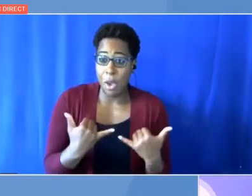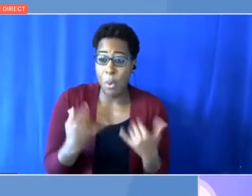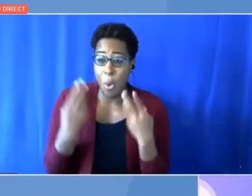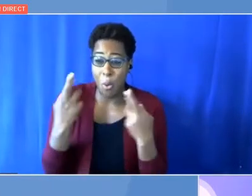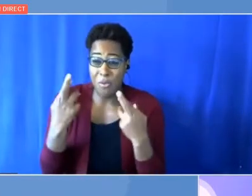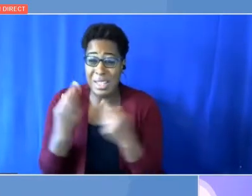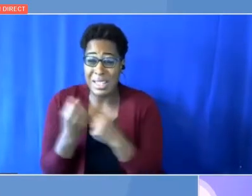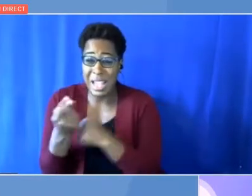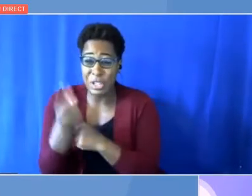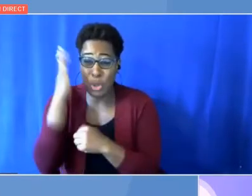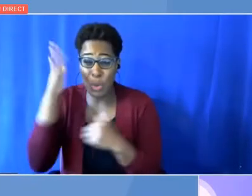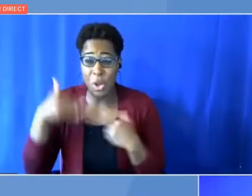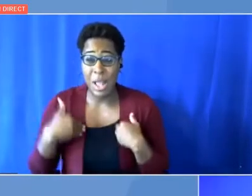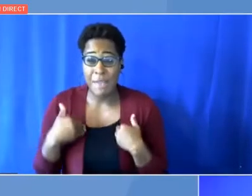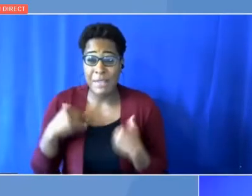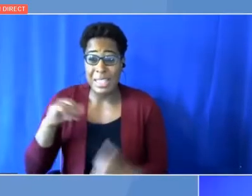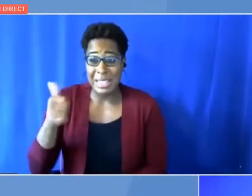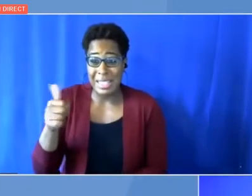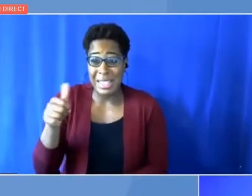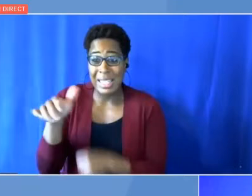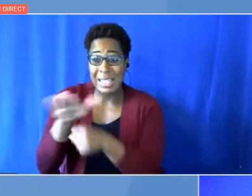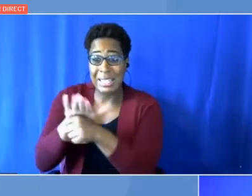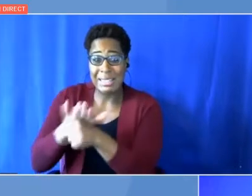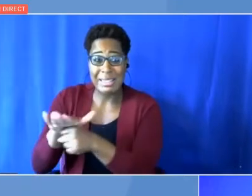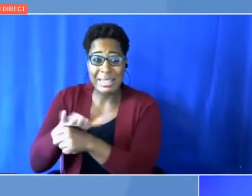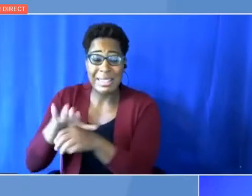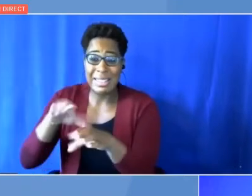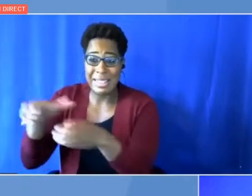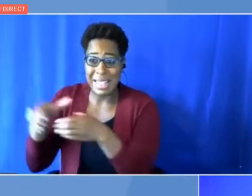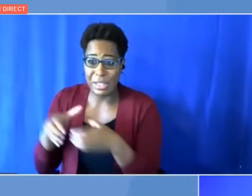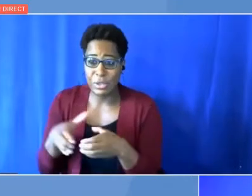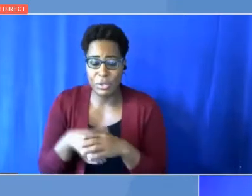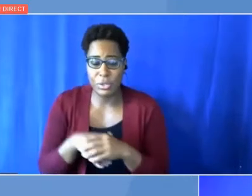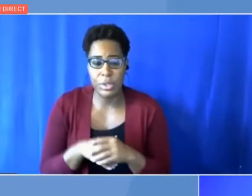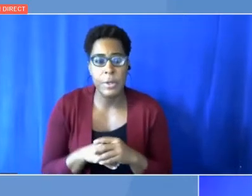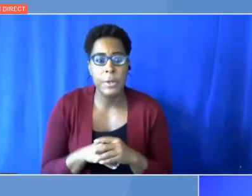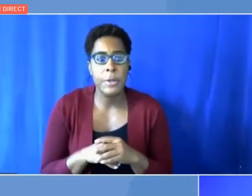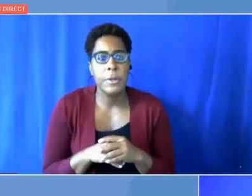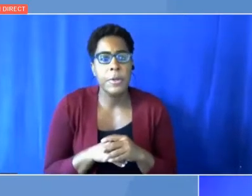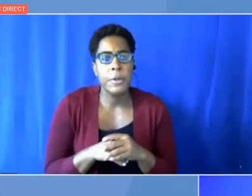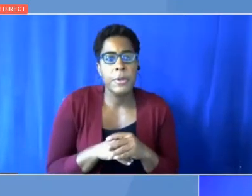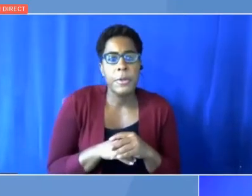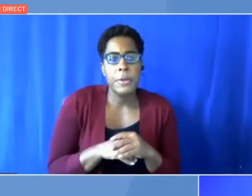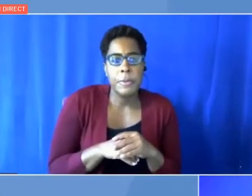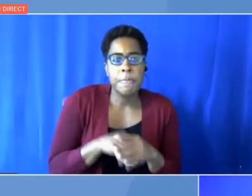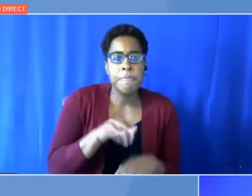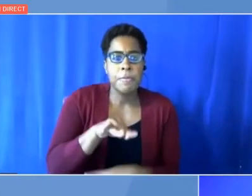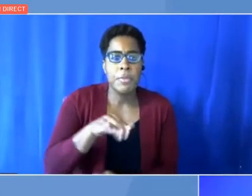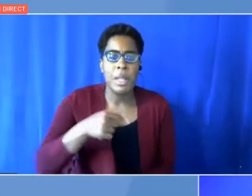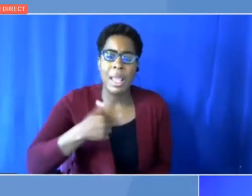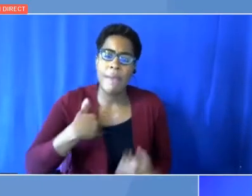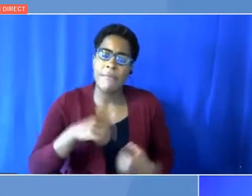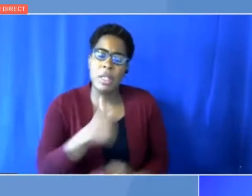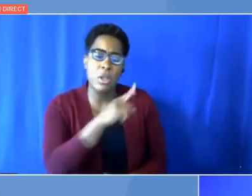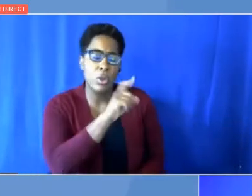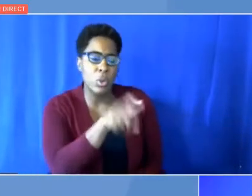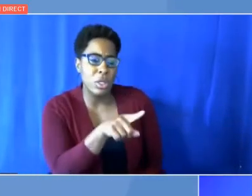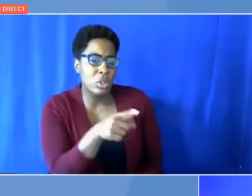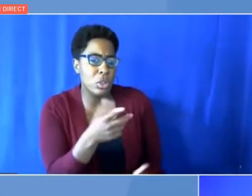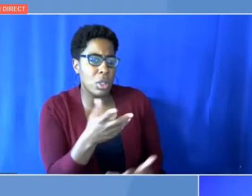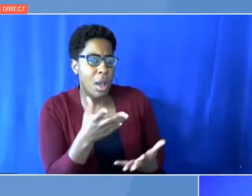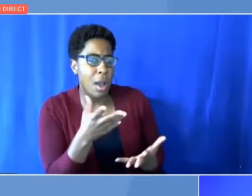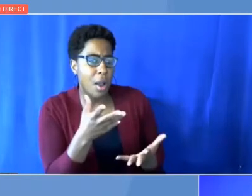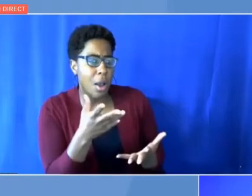% of global emissions. Great. Thank you so much for that, Nigel. Fatih, I want to come back to you and give you perhaps a chance to respond to